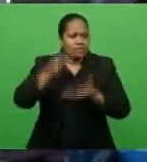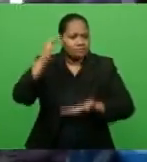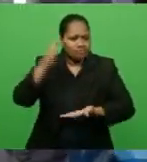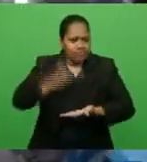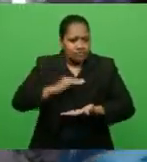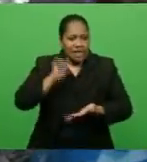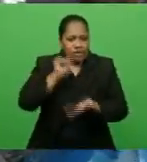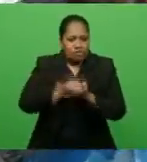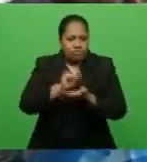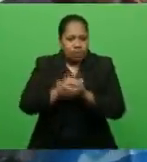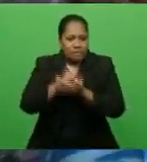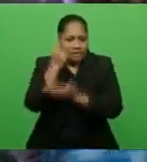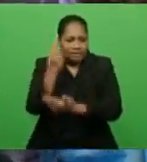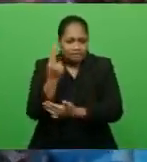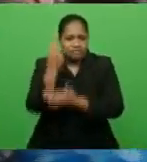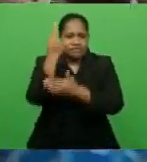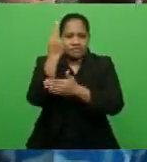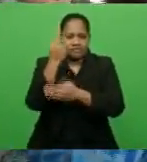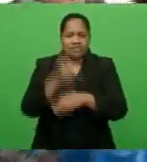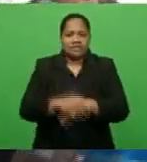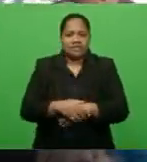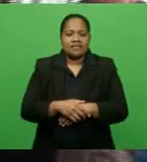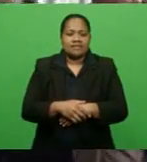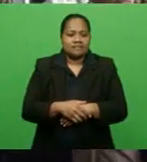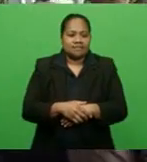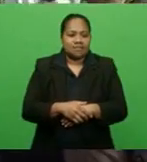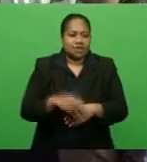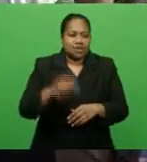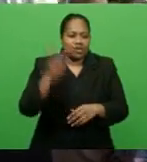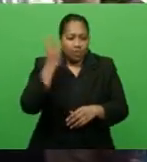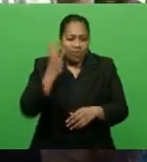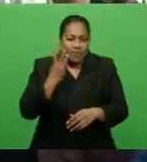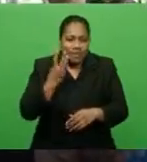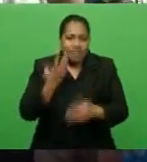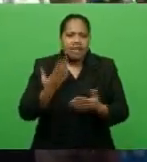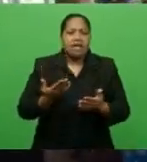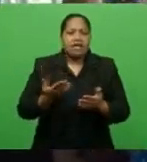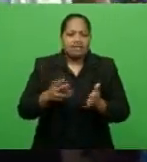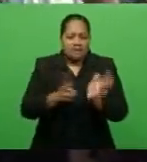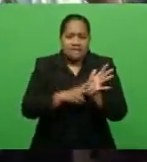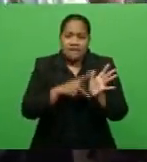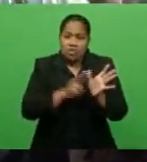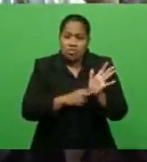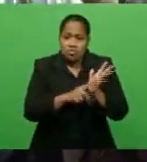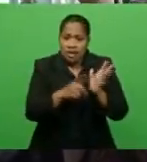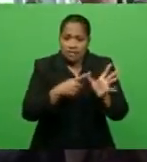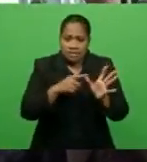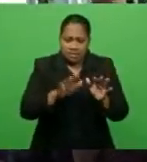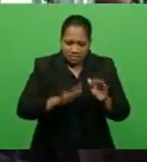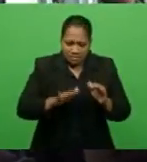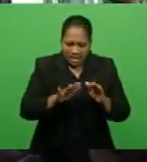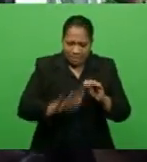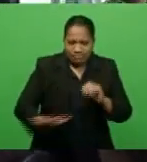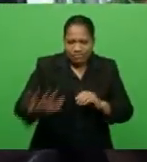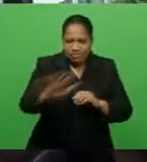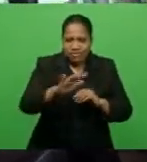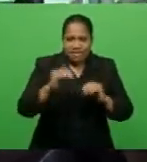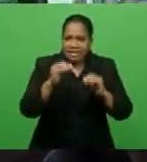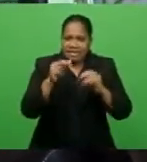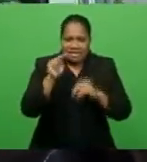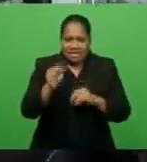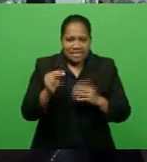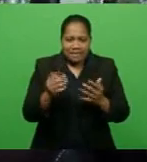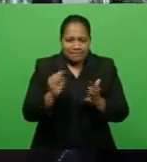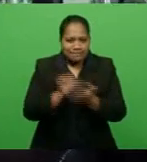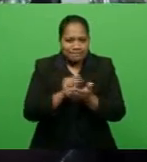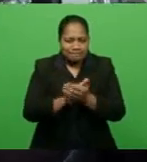represented, the youth and the women. And the Vanuwa, it has to come down drastically. He says they are now looking forward to the annual